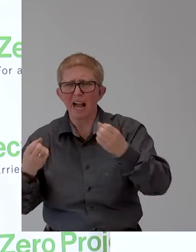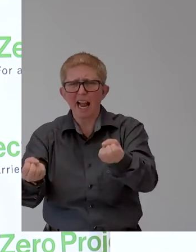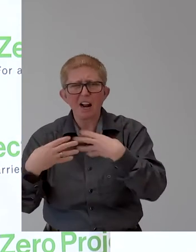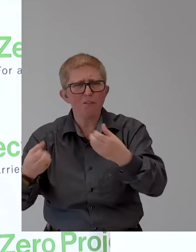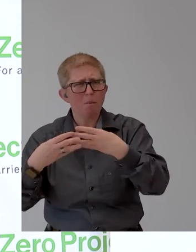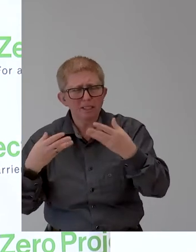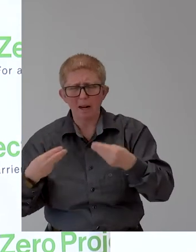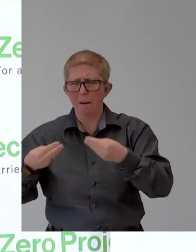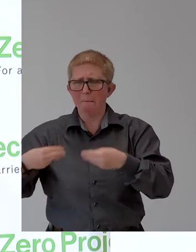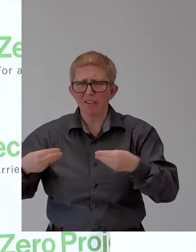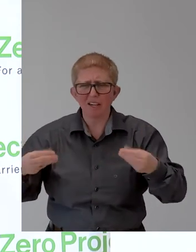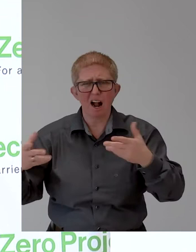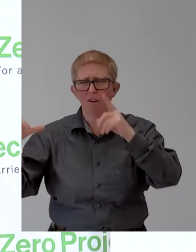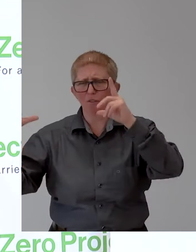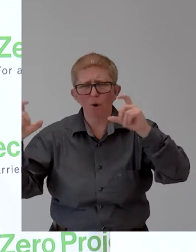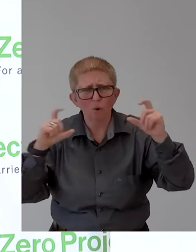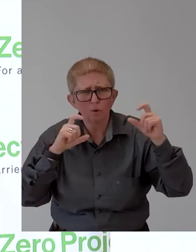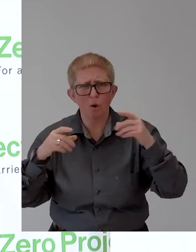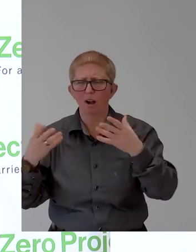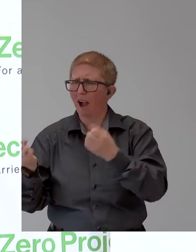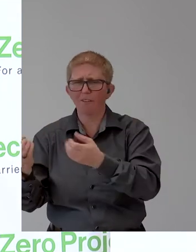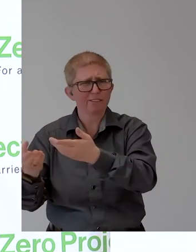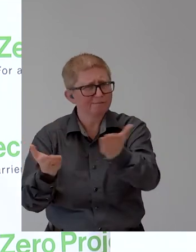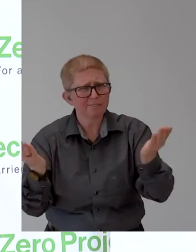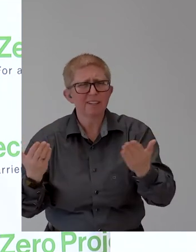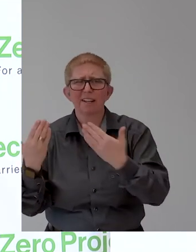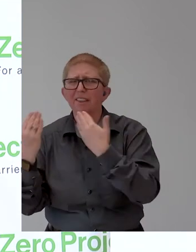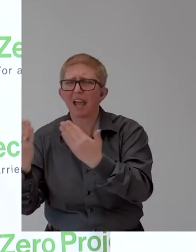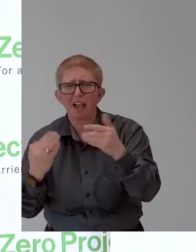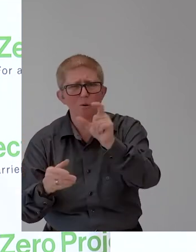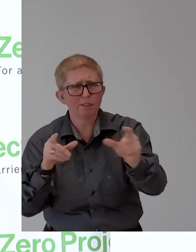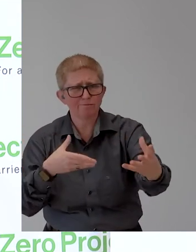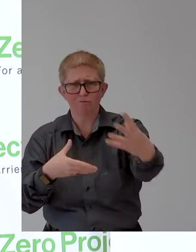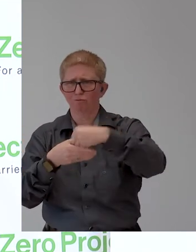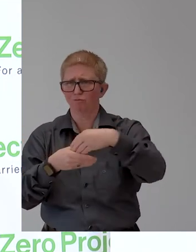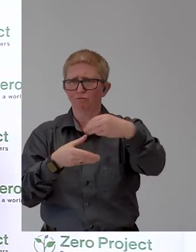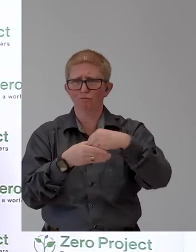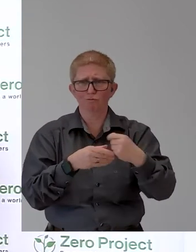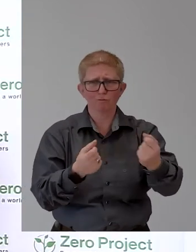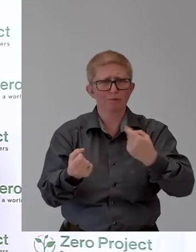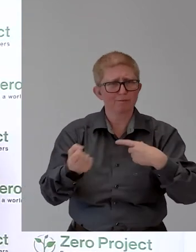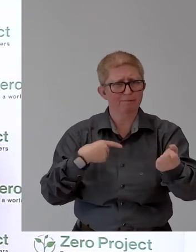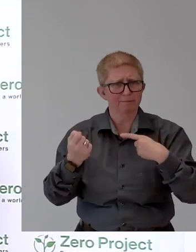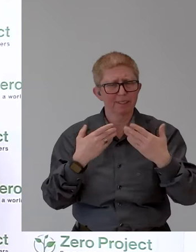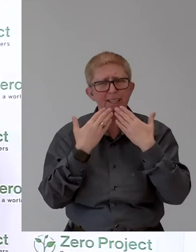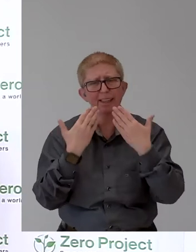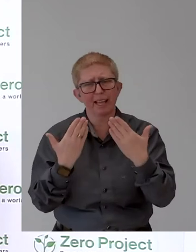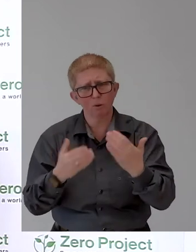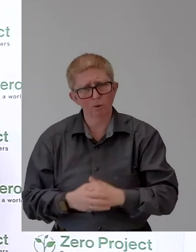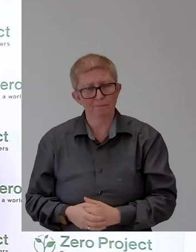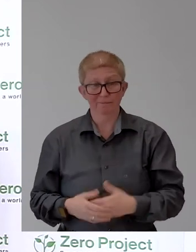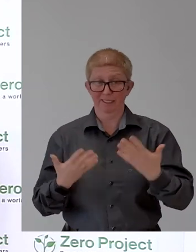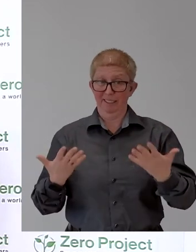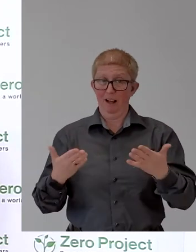or to record some video material. Thank you so much for it. Well and here comes your big hour for